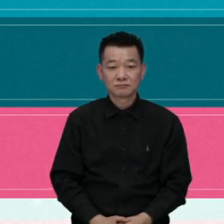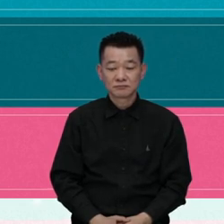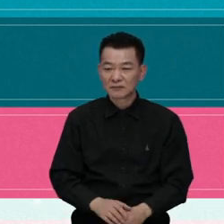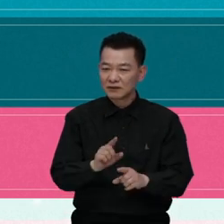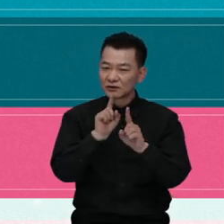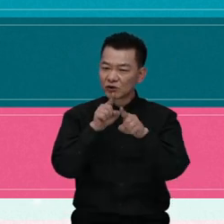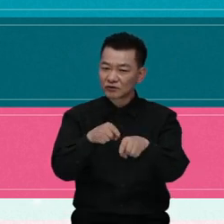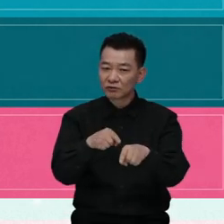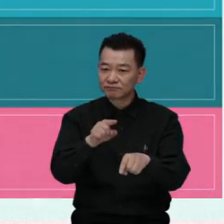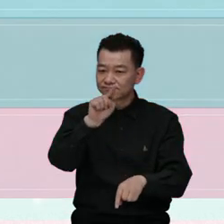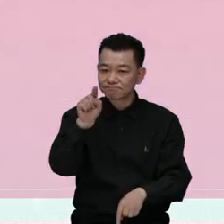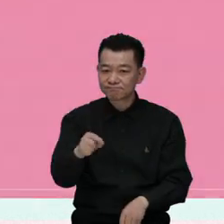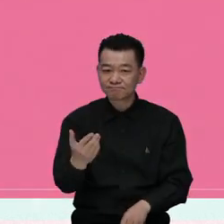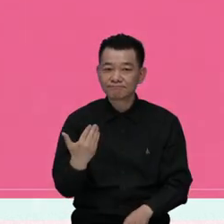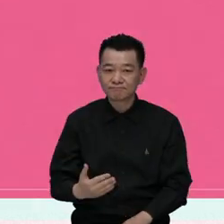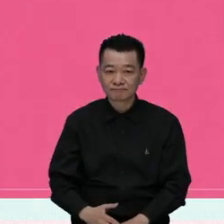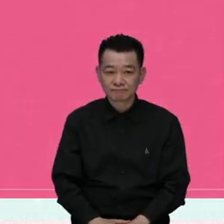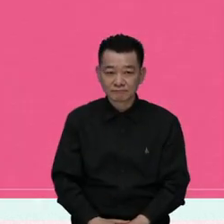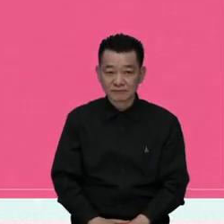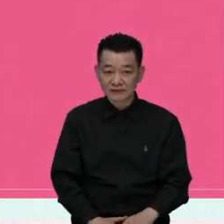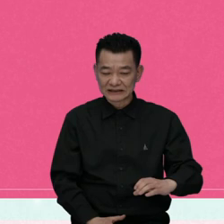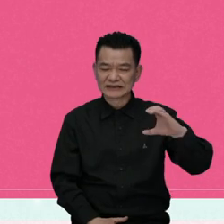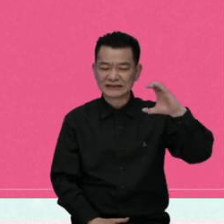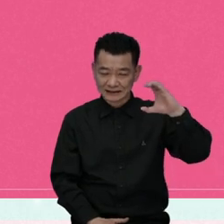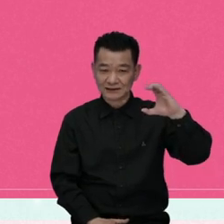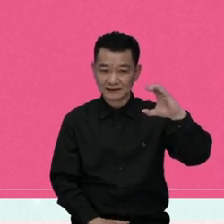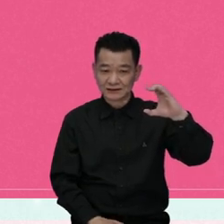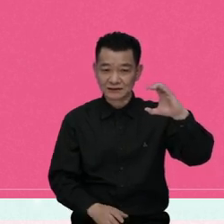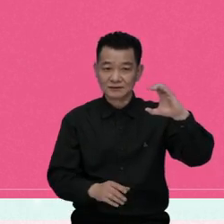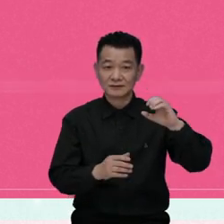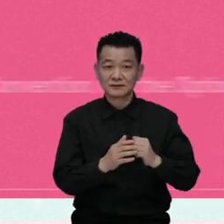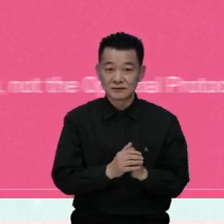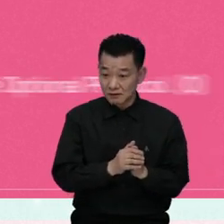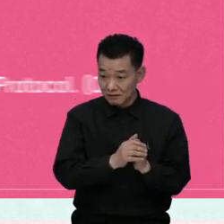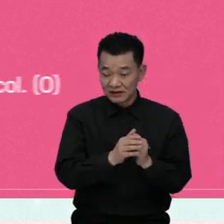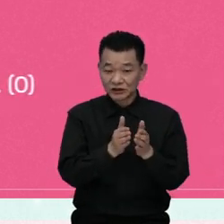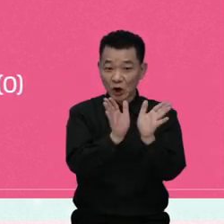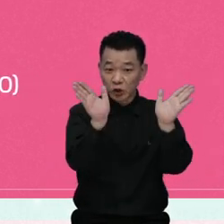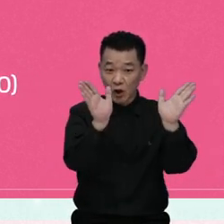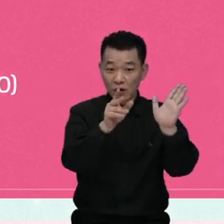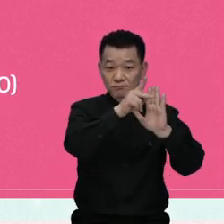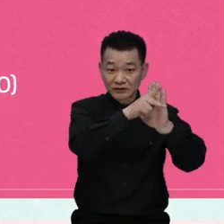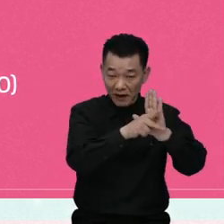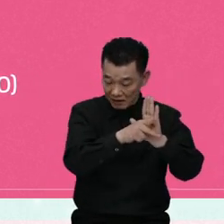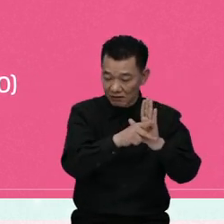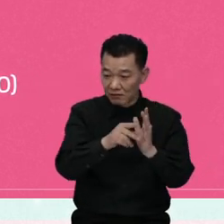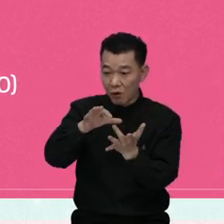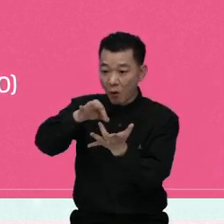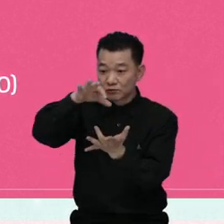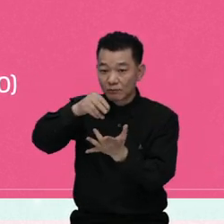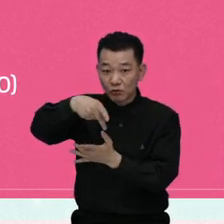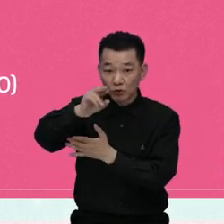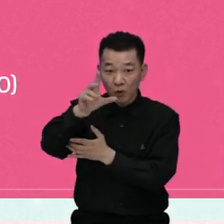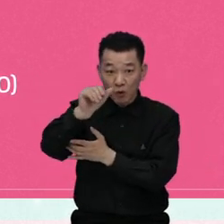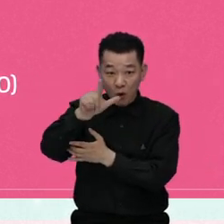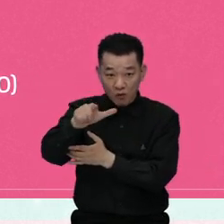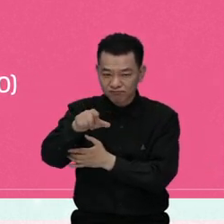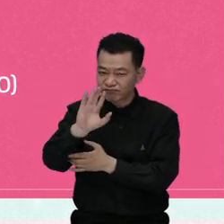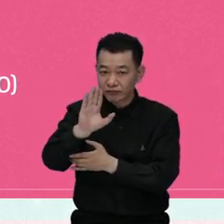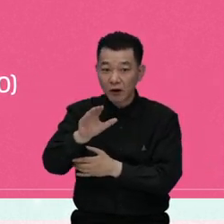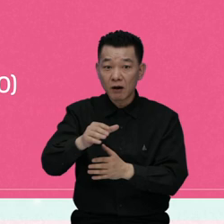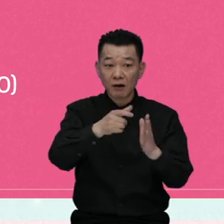What is your answer? The answer is C. The general principles are stated in the main Convention,